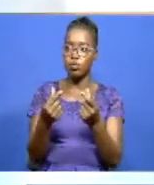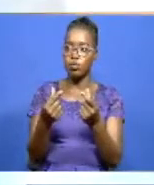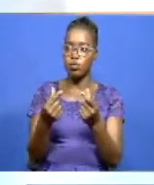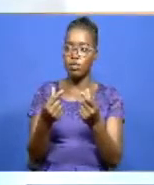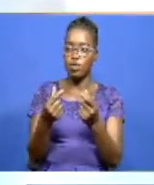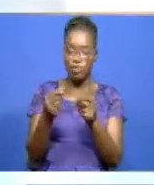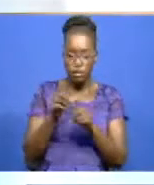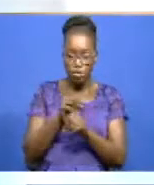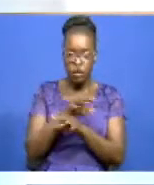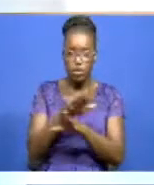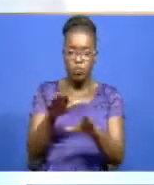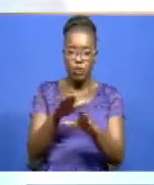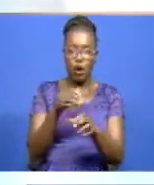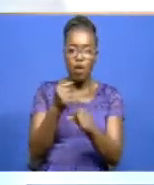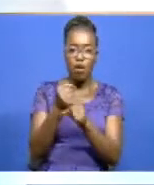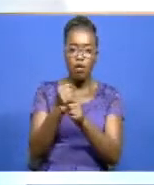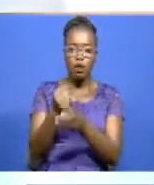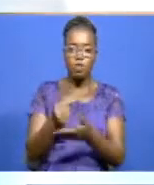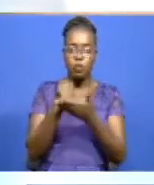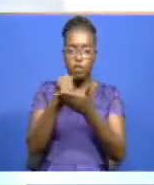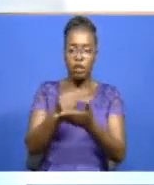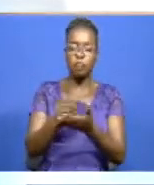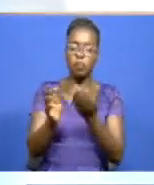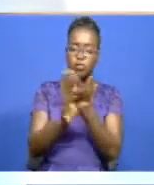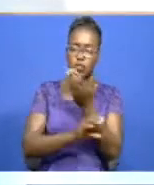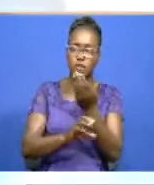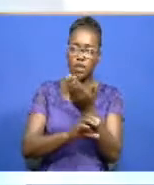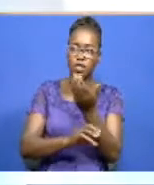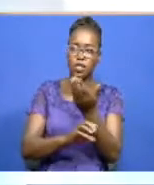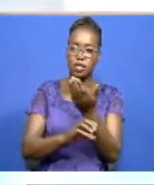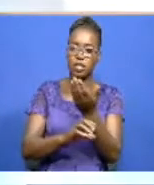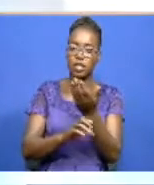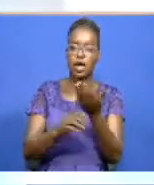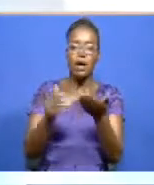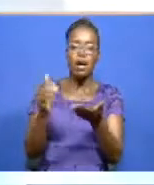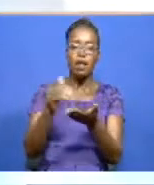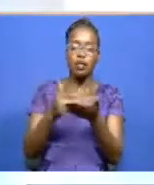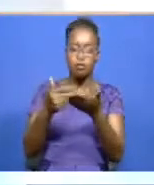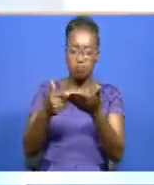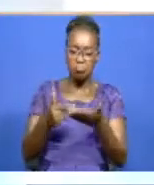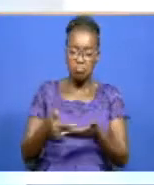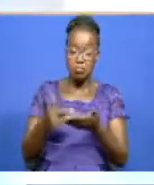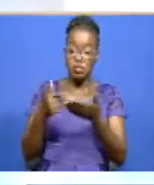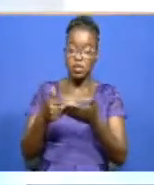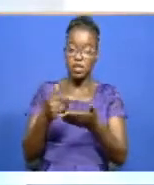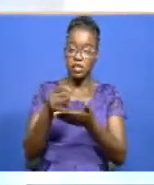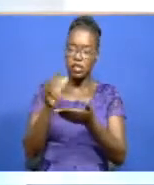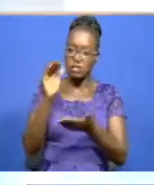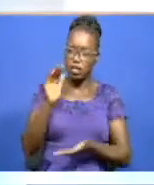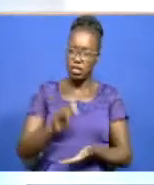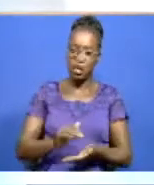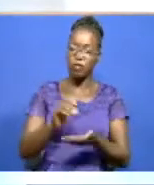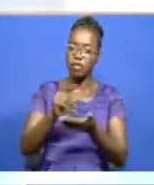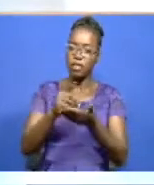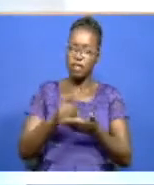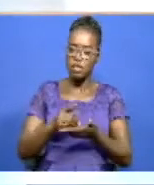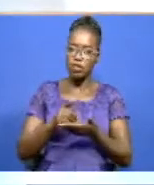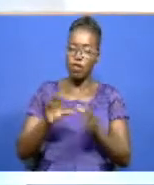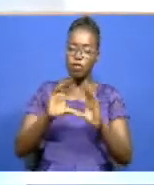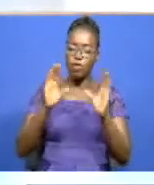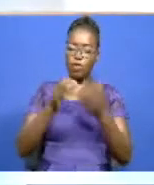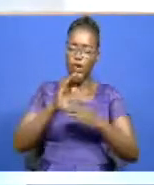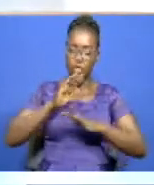streamline a process to help countries defer or renegotiate down their debt as part of a wide relief program.